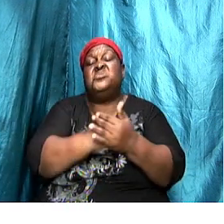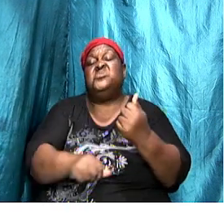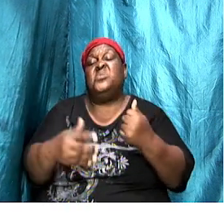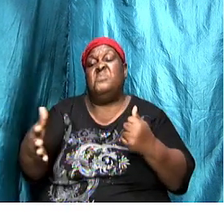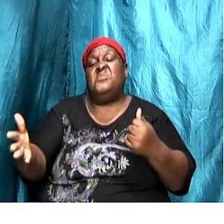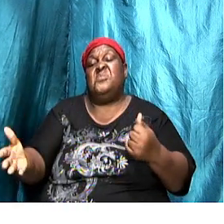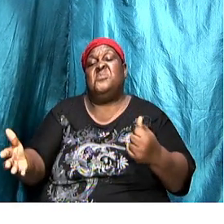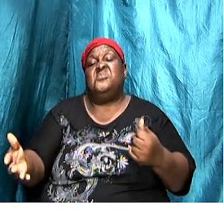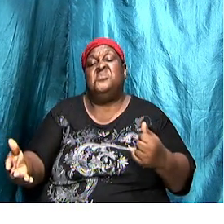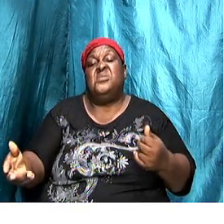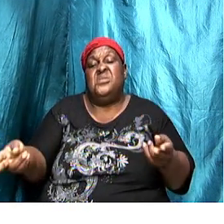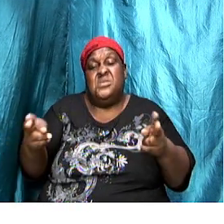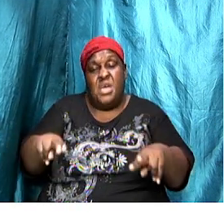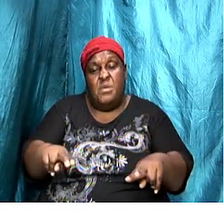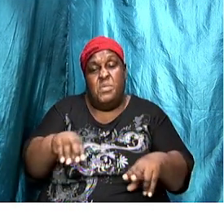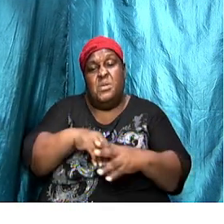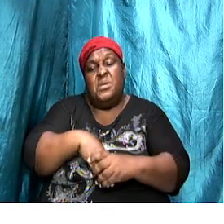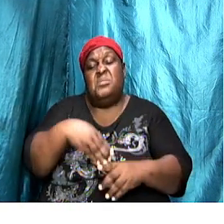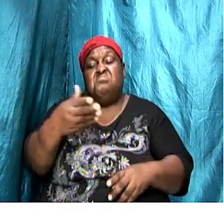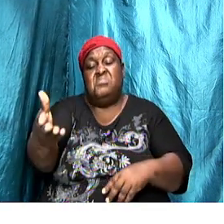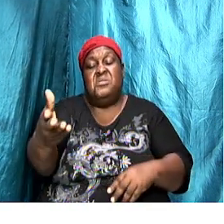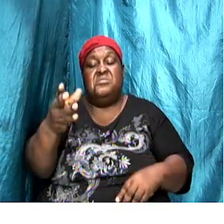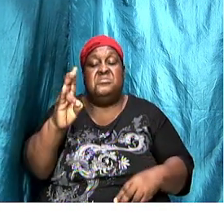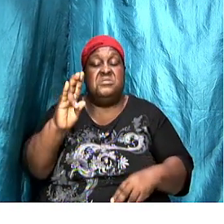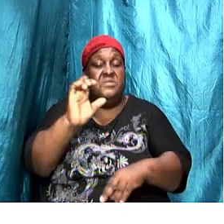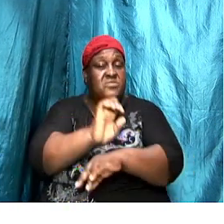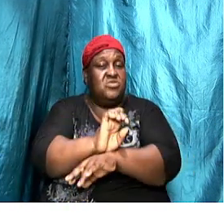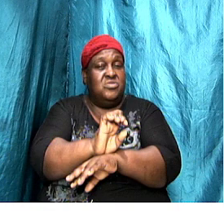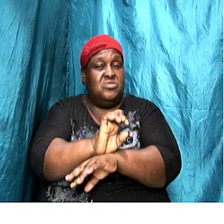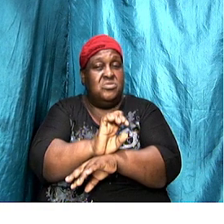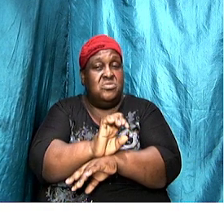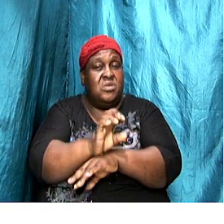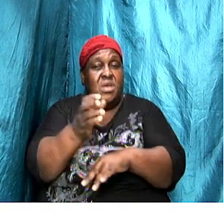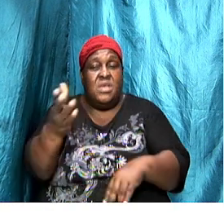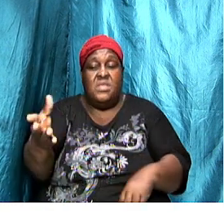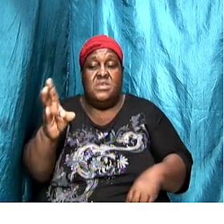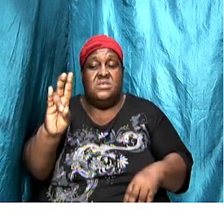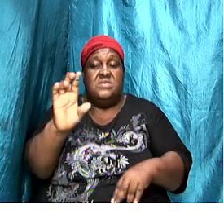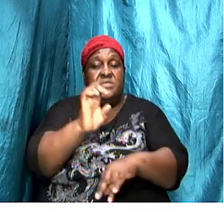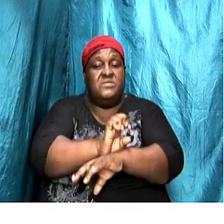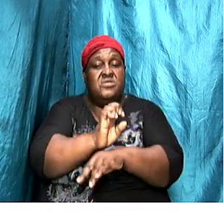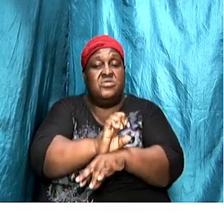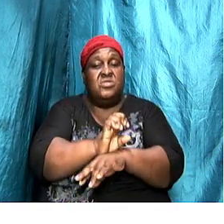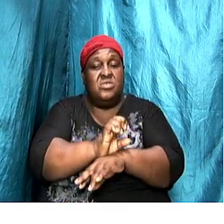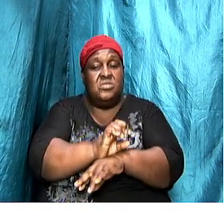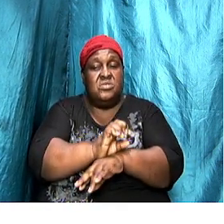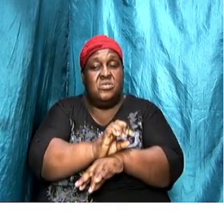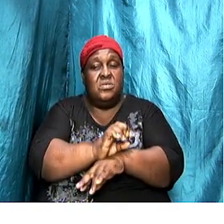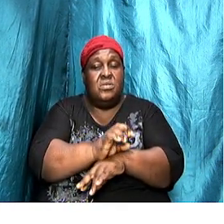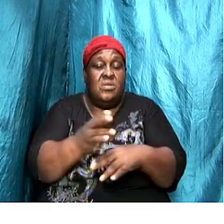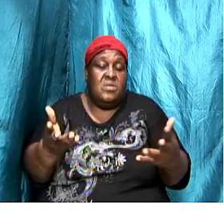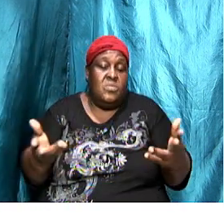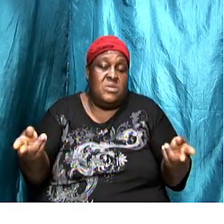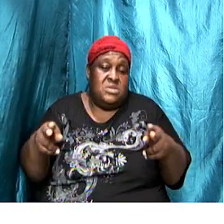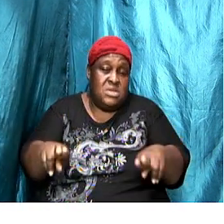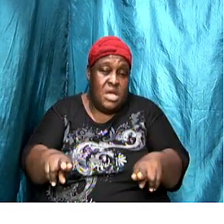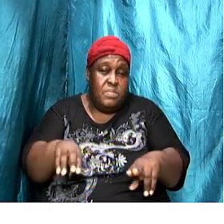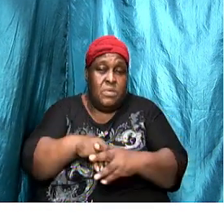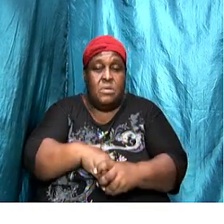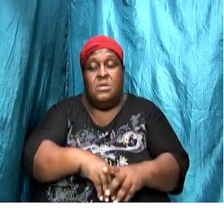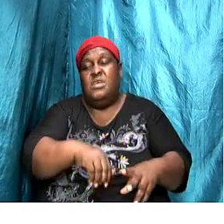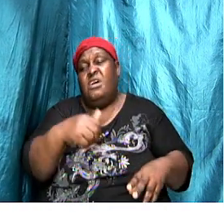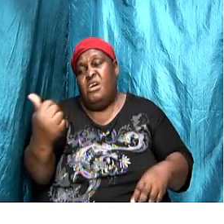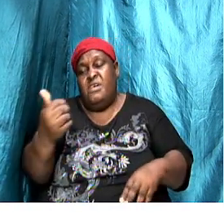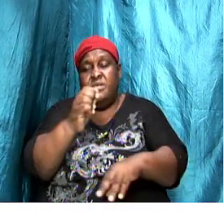in these seven churches. But of course, these seven churches reflected what might have been happening in the others.